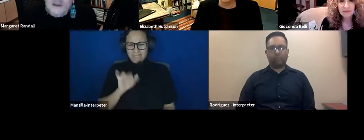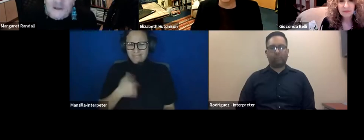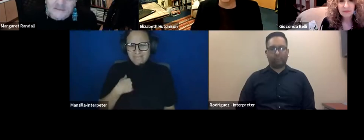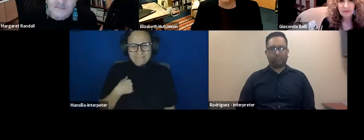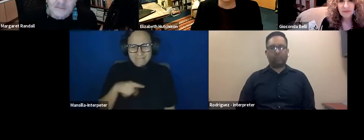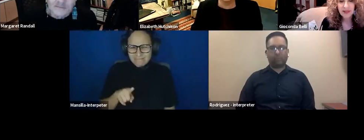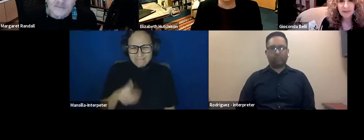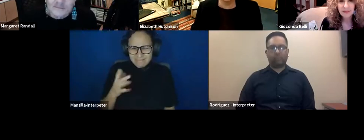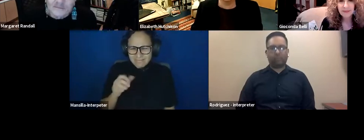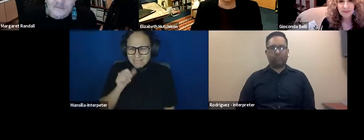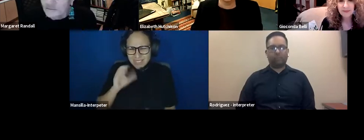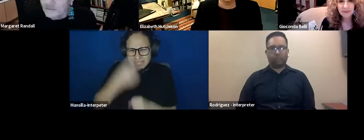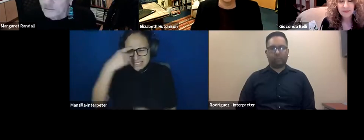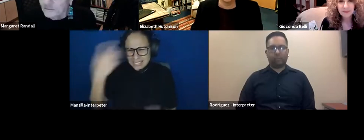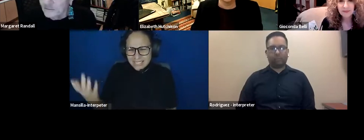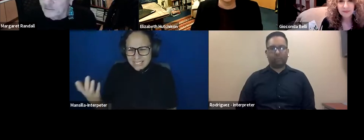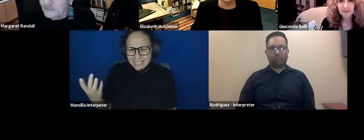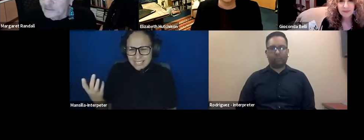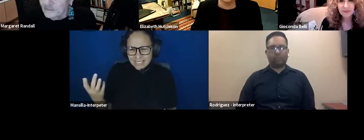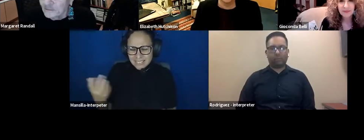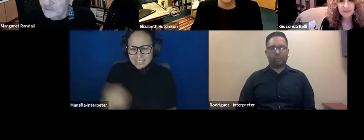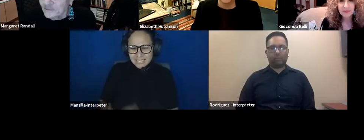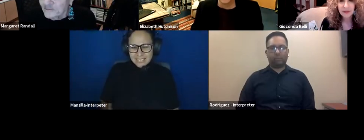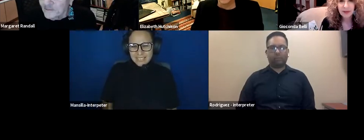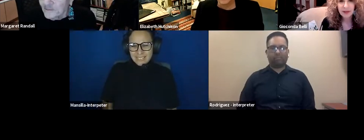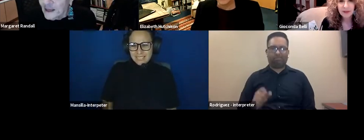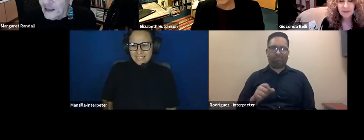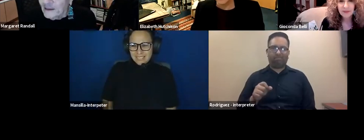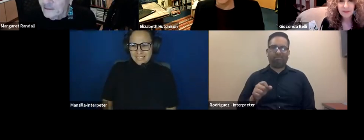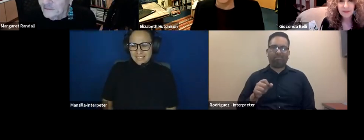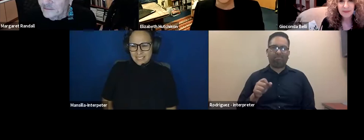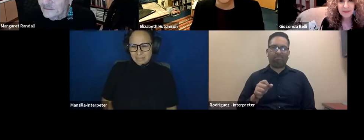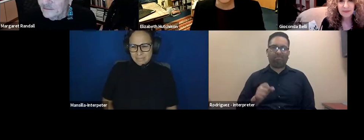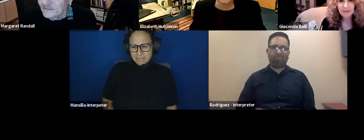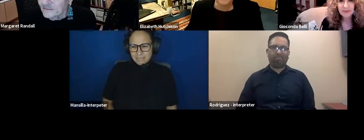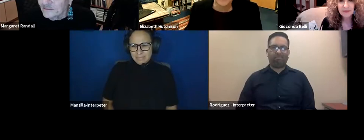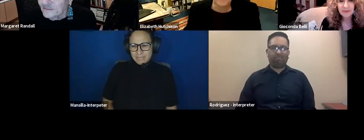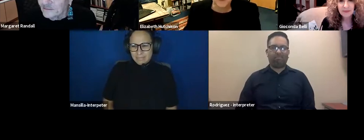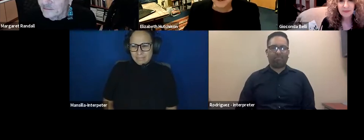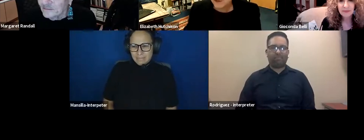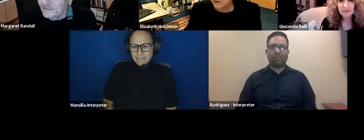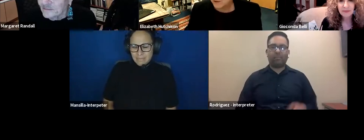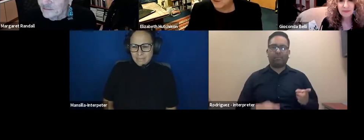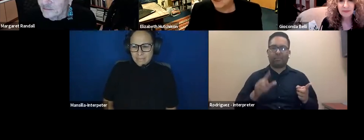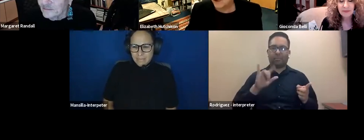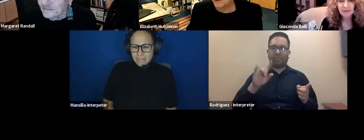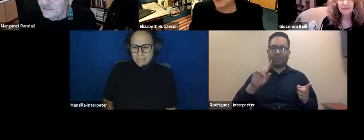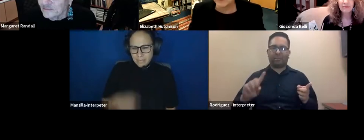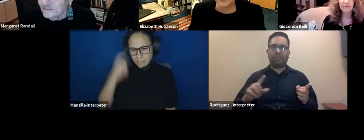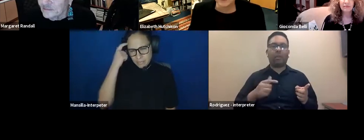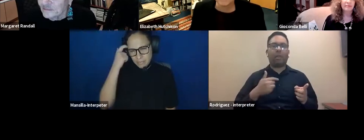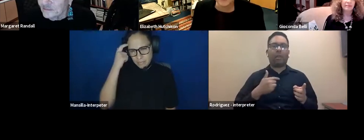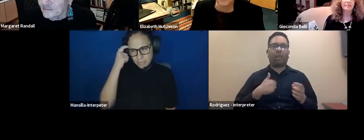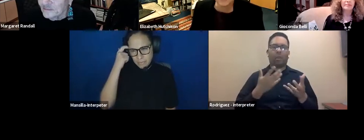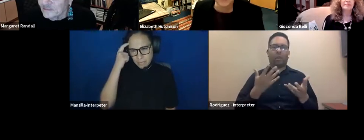absurd. Yeah. Yes. Okay. I, um, I wanted to voice a